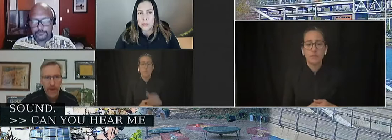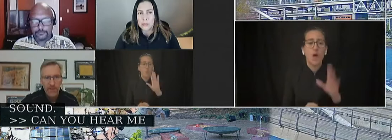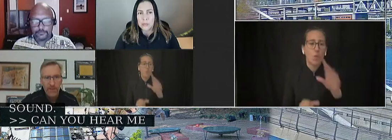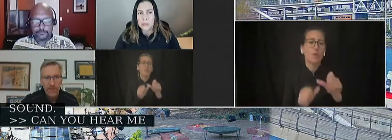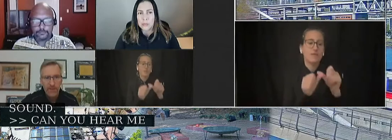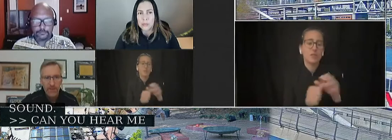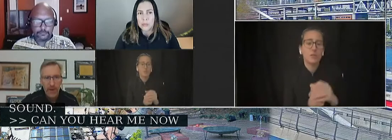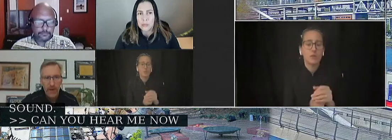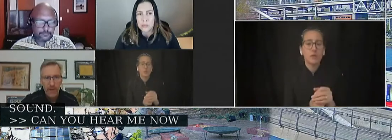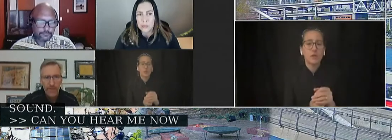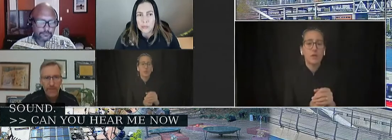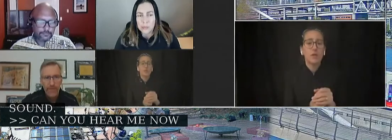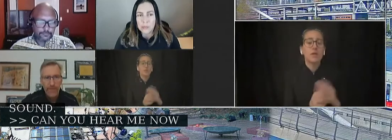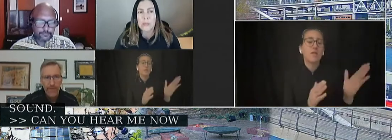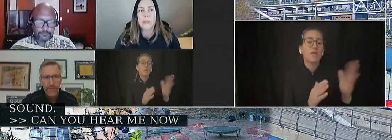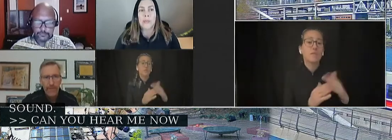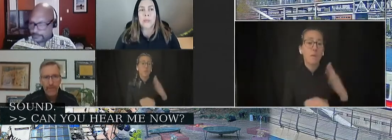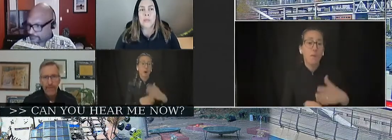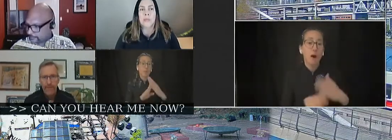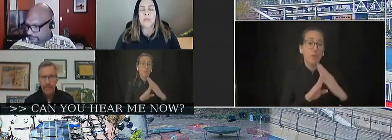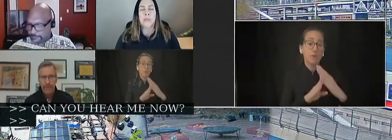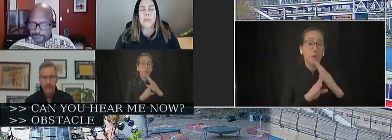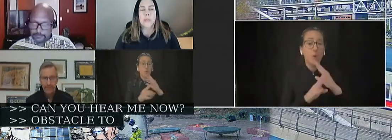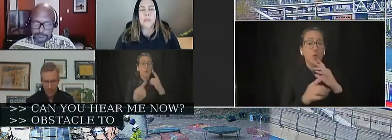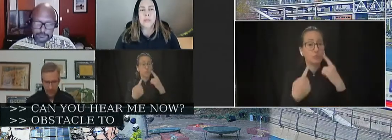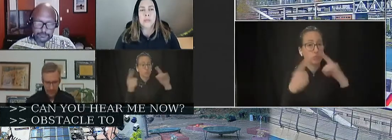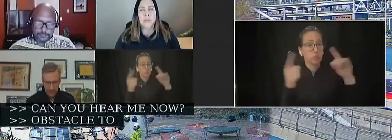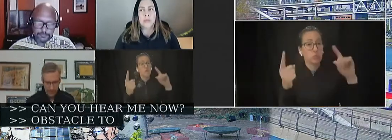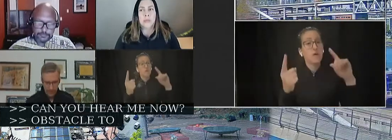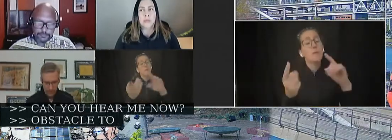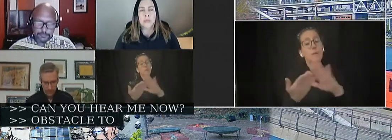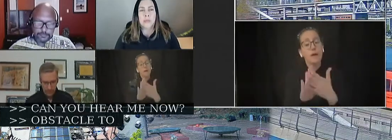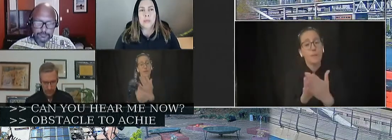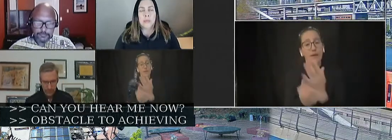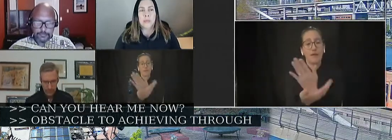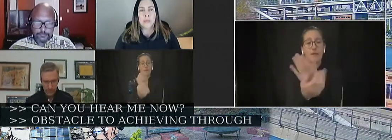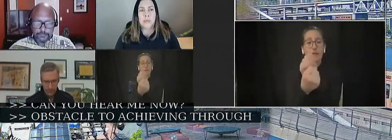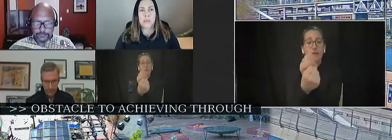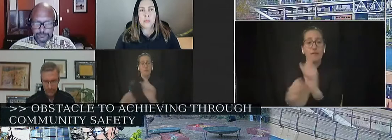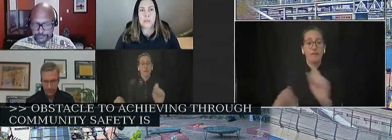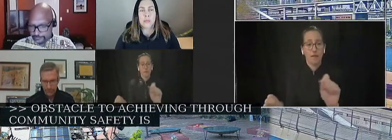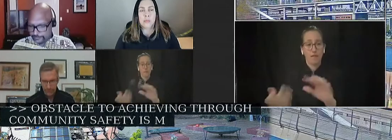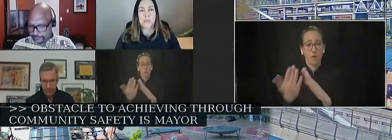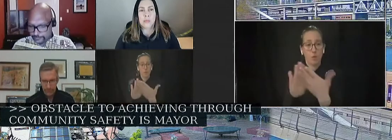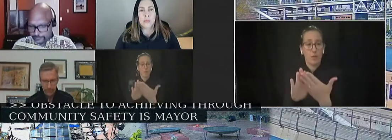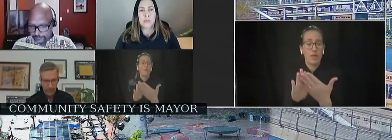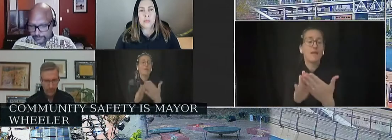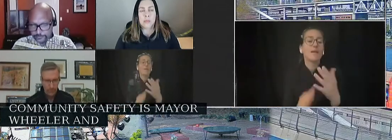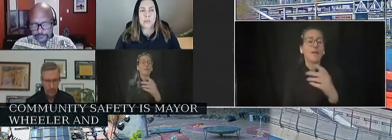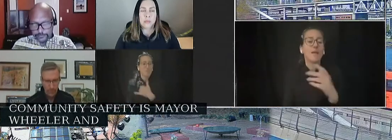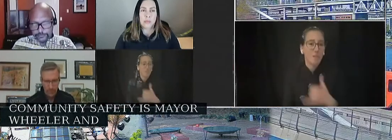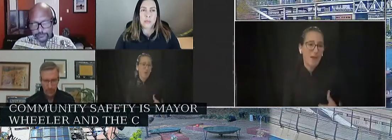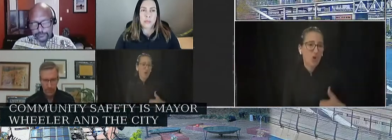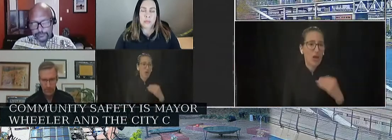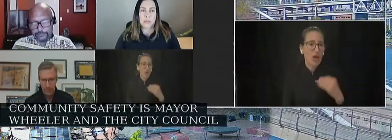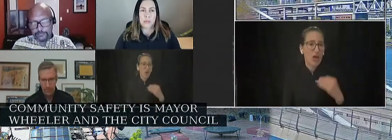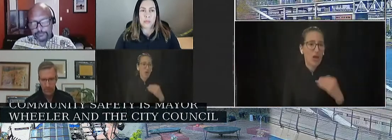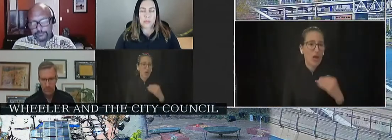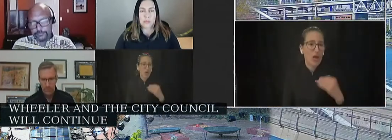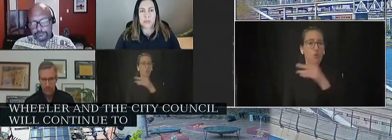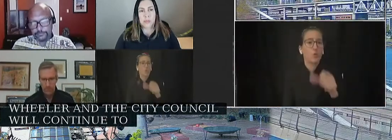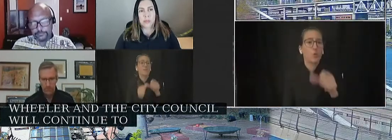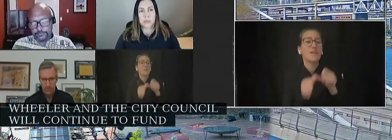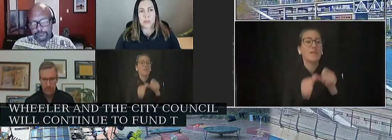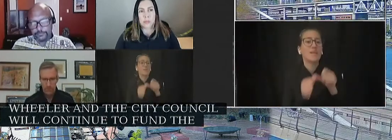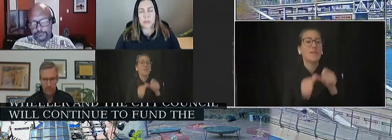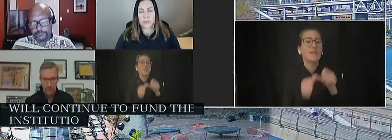the greatest obstacle to achieving true community safety is Mayor Wheeler and the city council who continue to fund the institution of policing